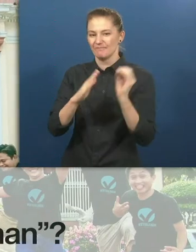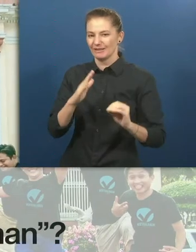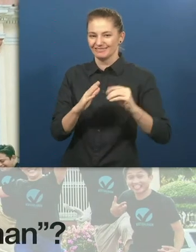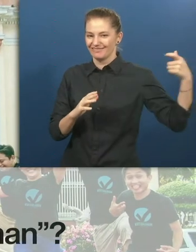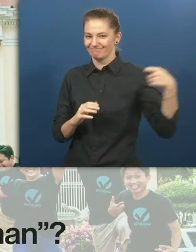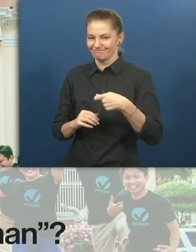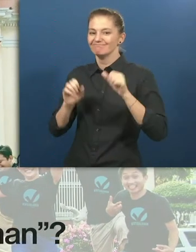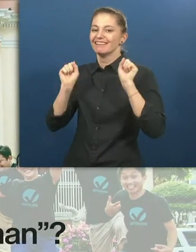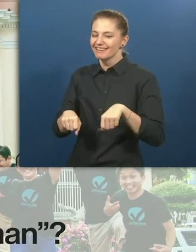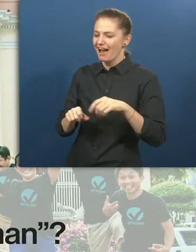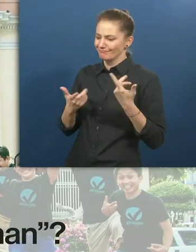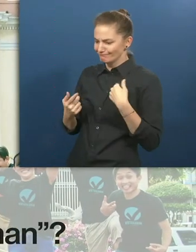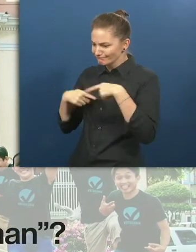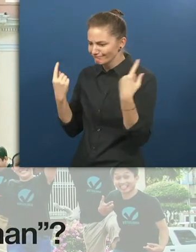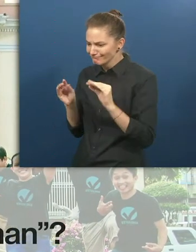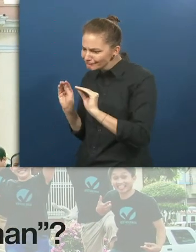for virtual A-Han?